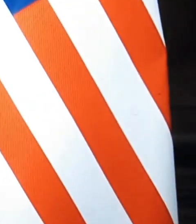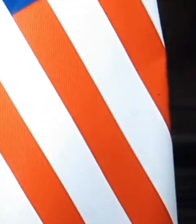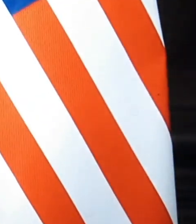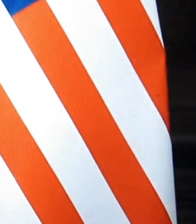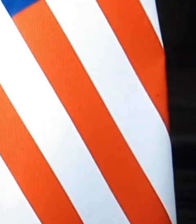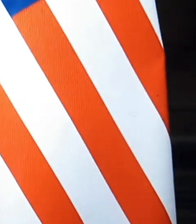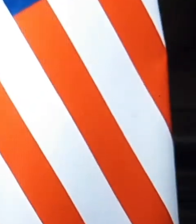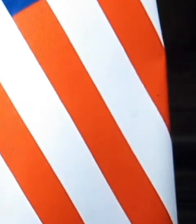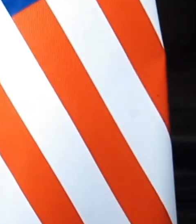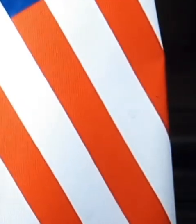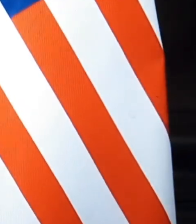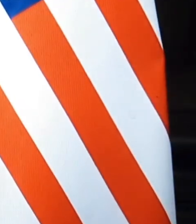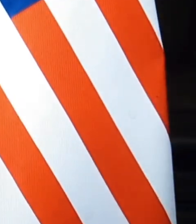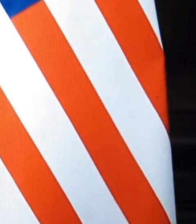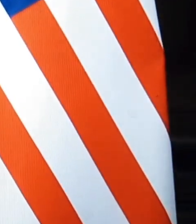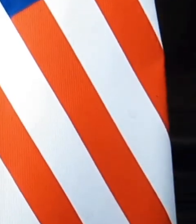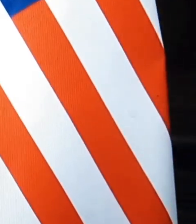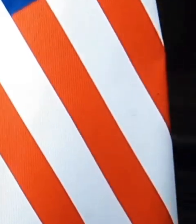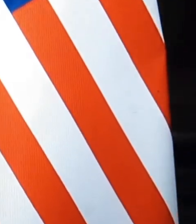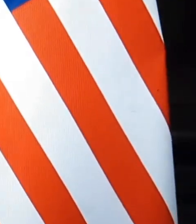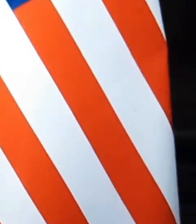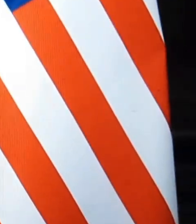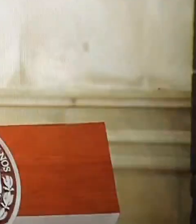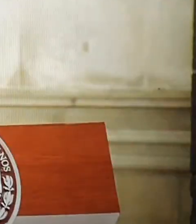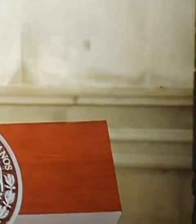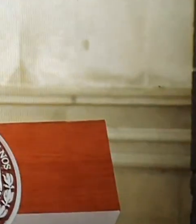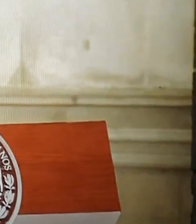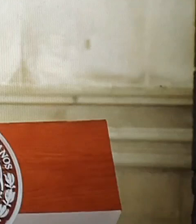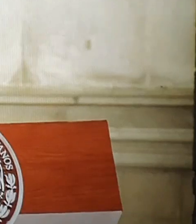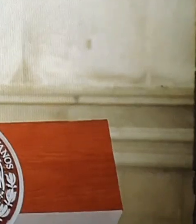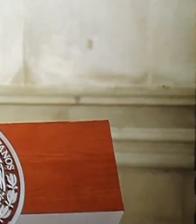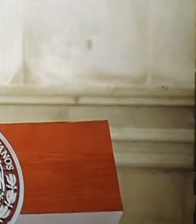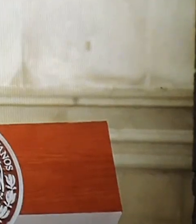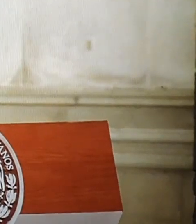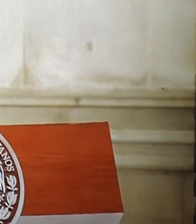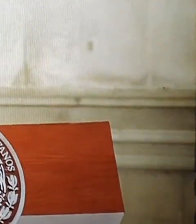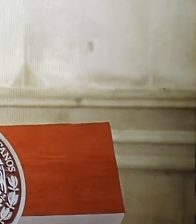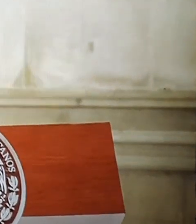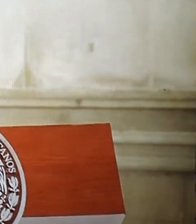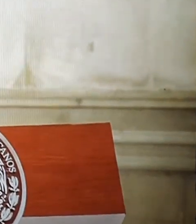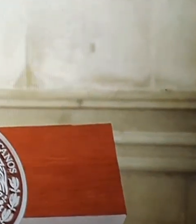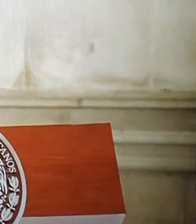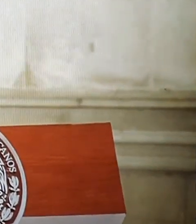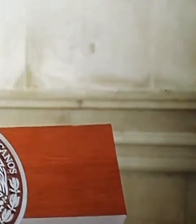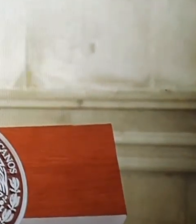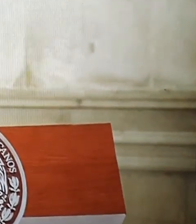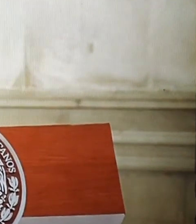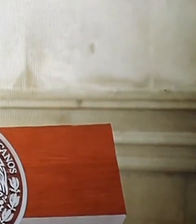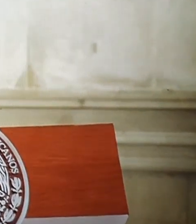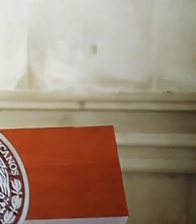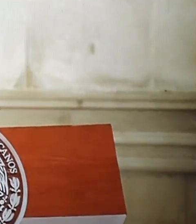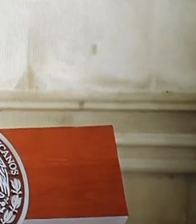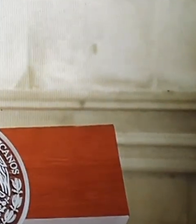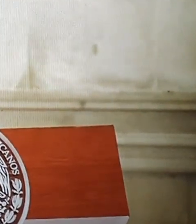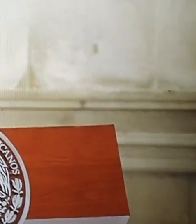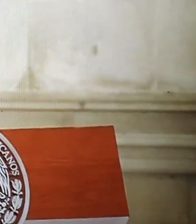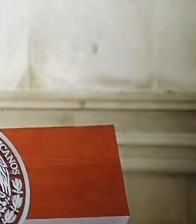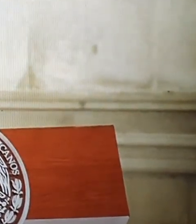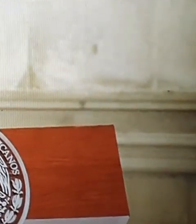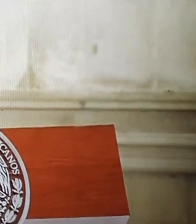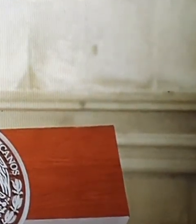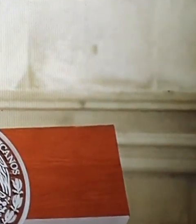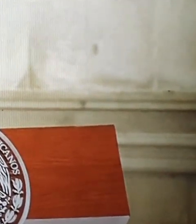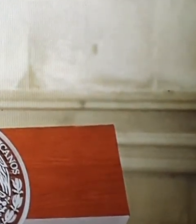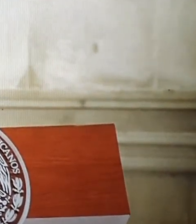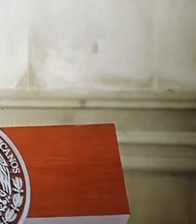they're stored. We also talked about meeting our commitments to make North America a clean energy powerhouse.